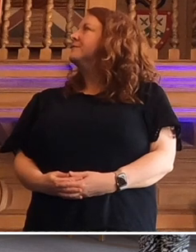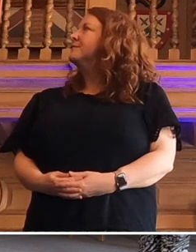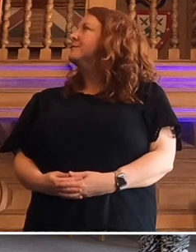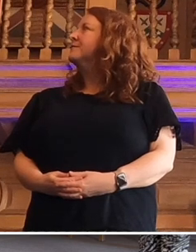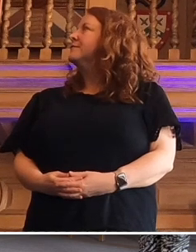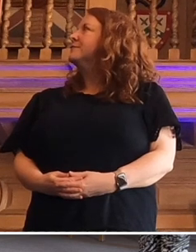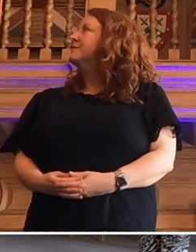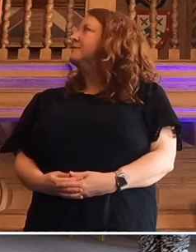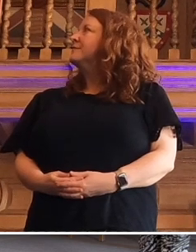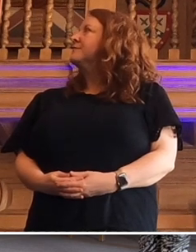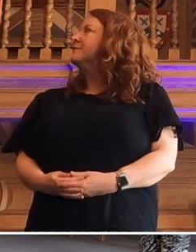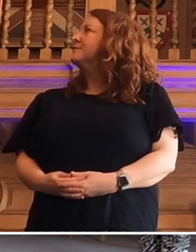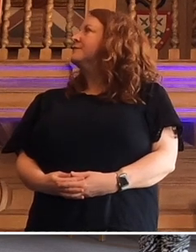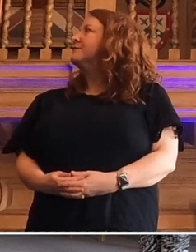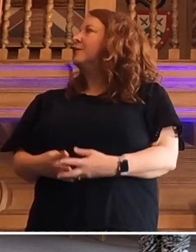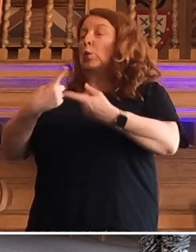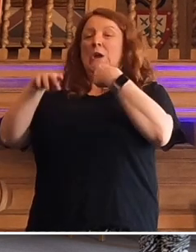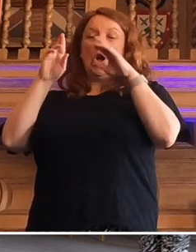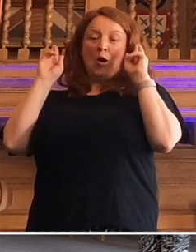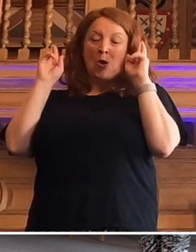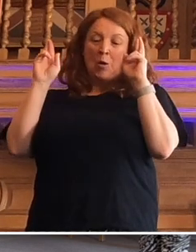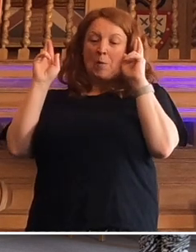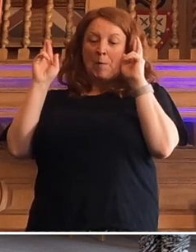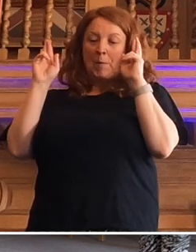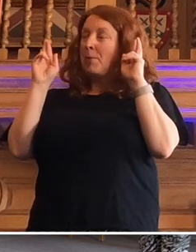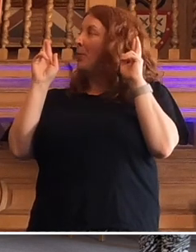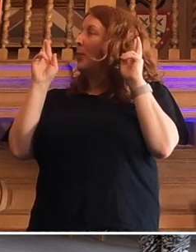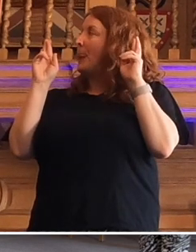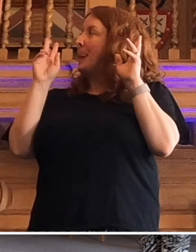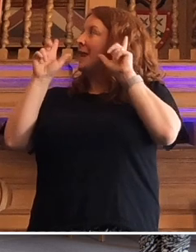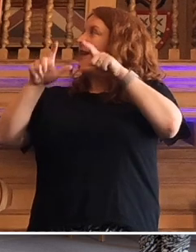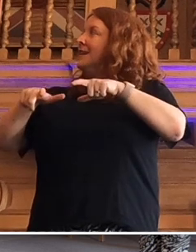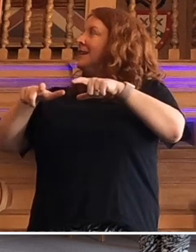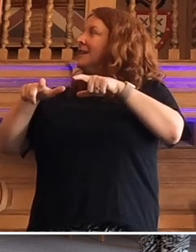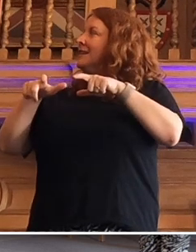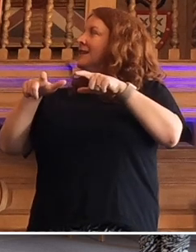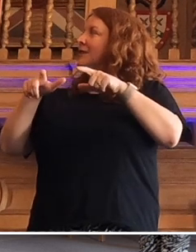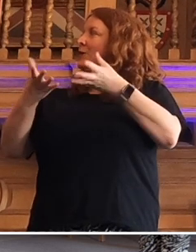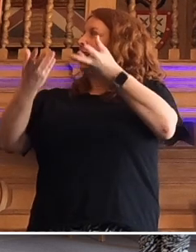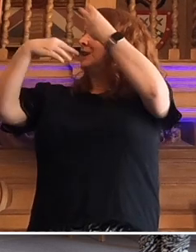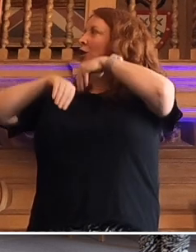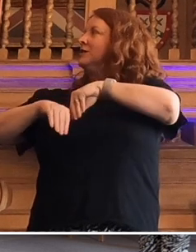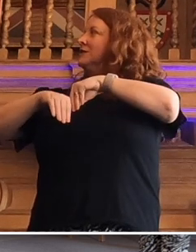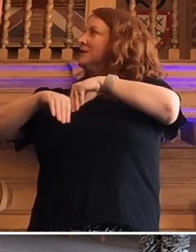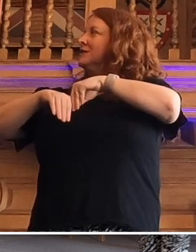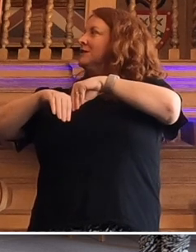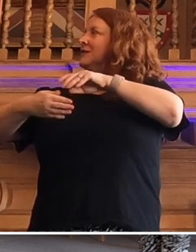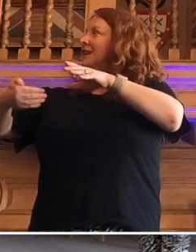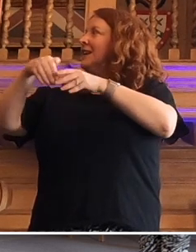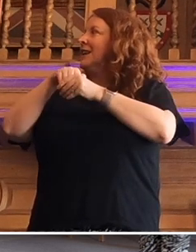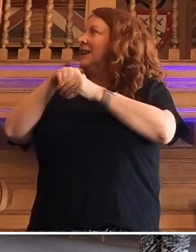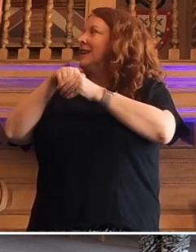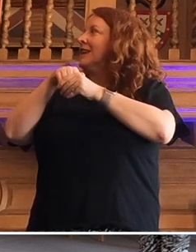And we're hoping that Leeds will take this on. That will include